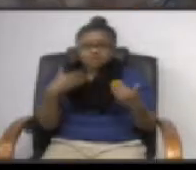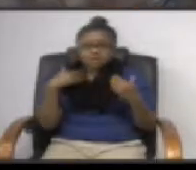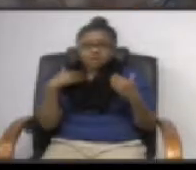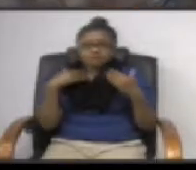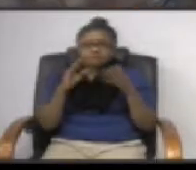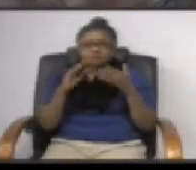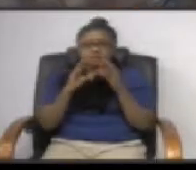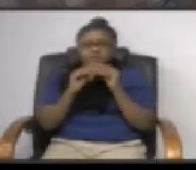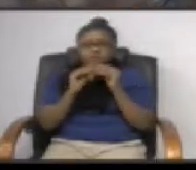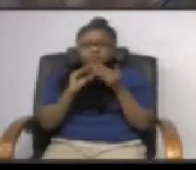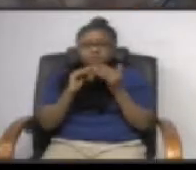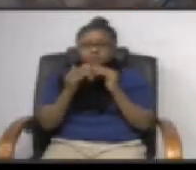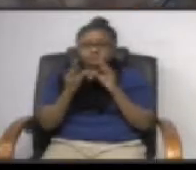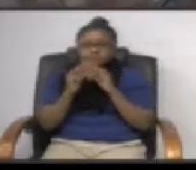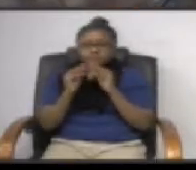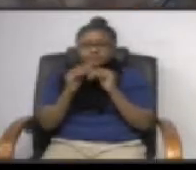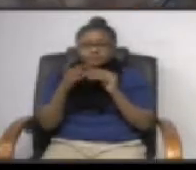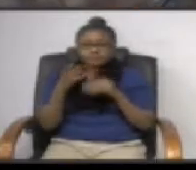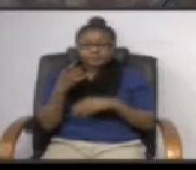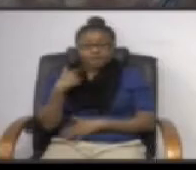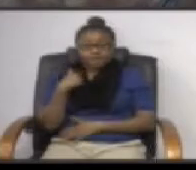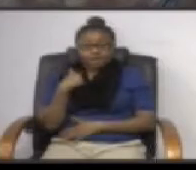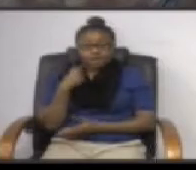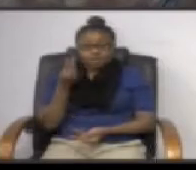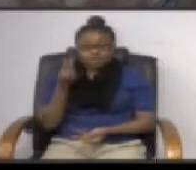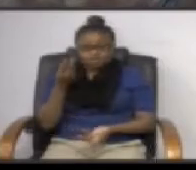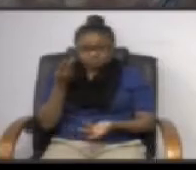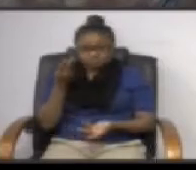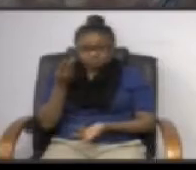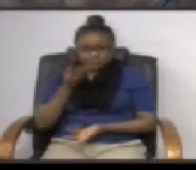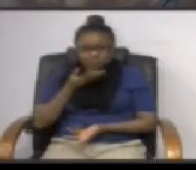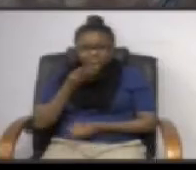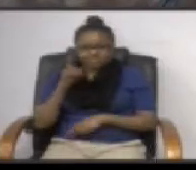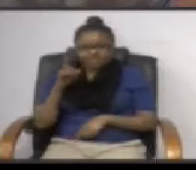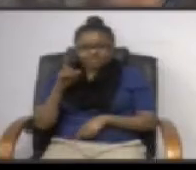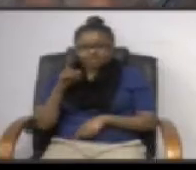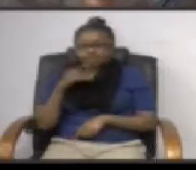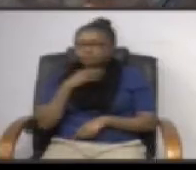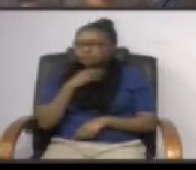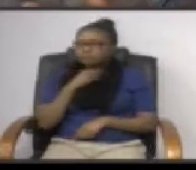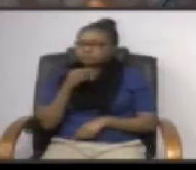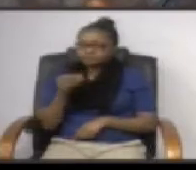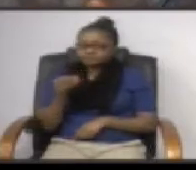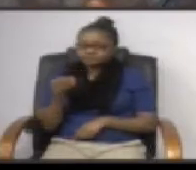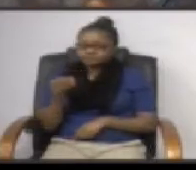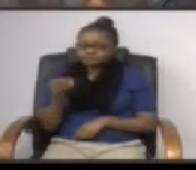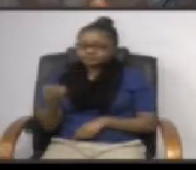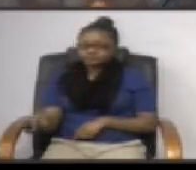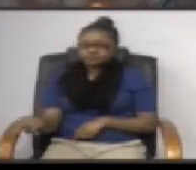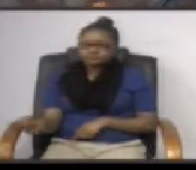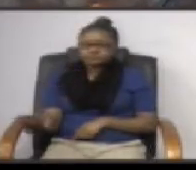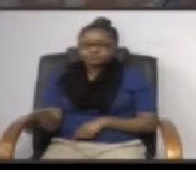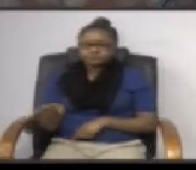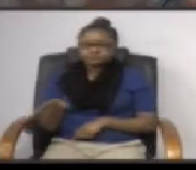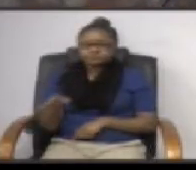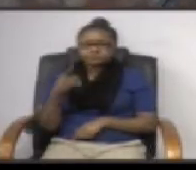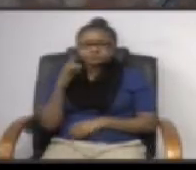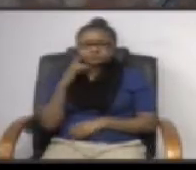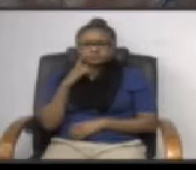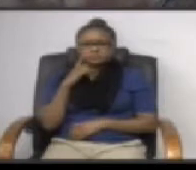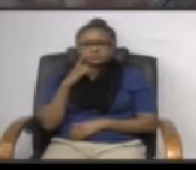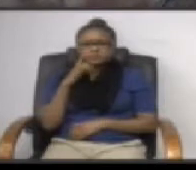community meeting but what i was told is they can note there was a specific association against the charles flowers